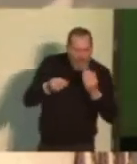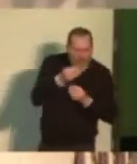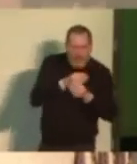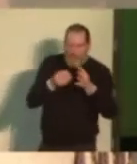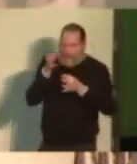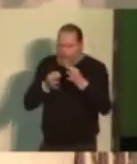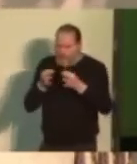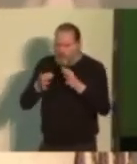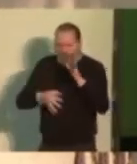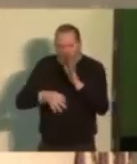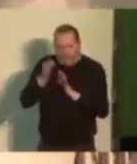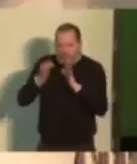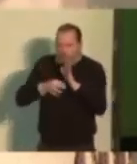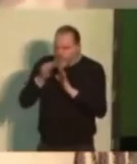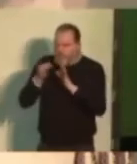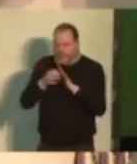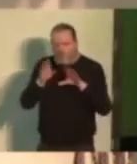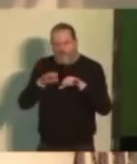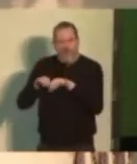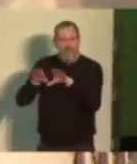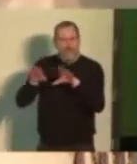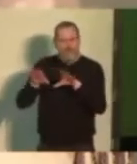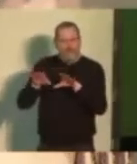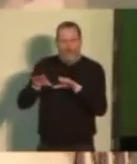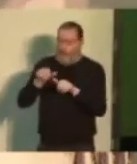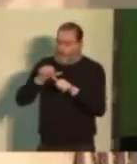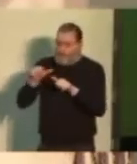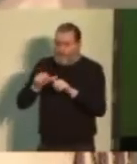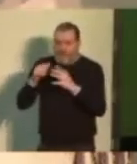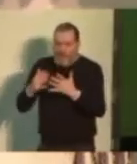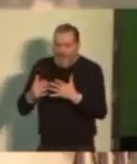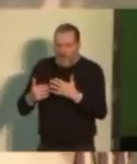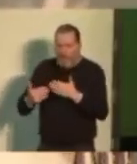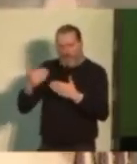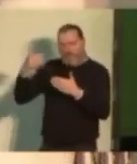than we have had in a very, very long time.